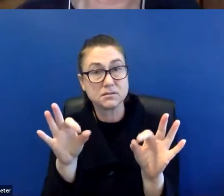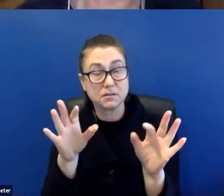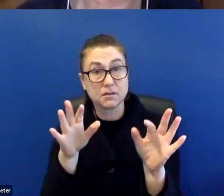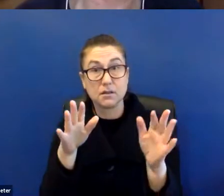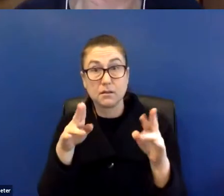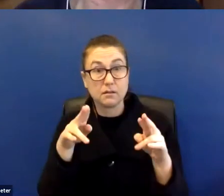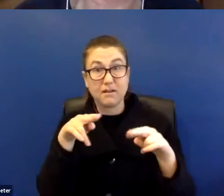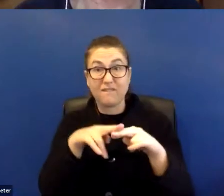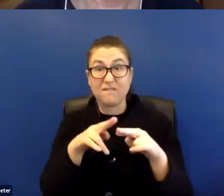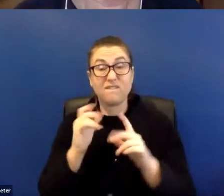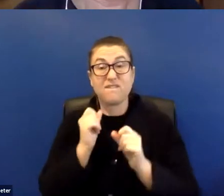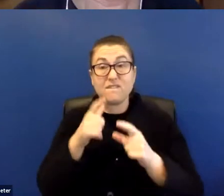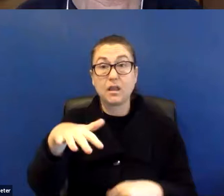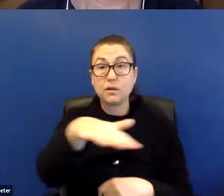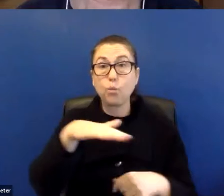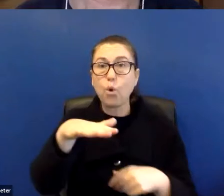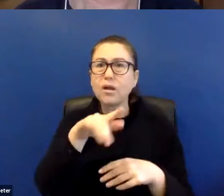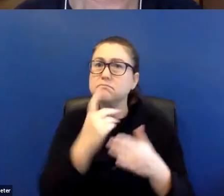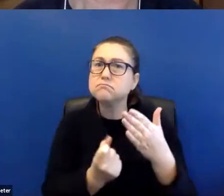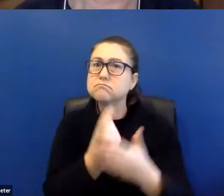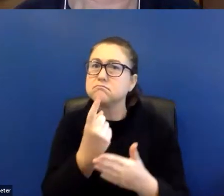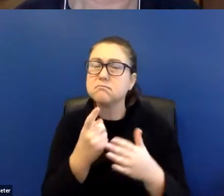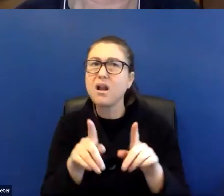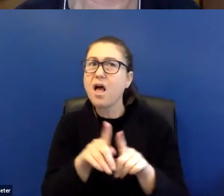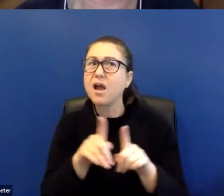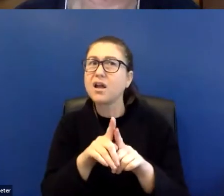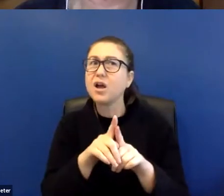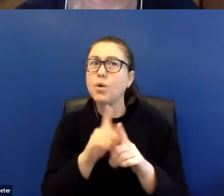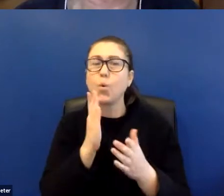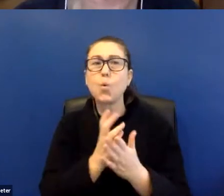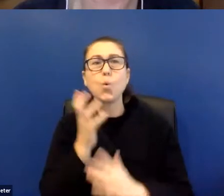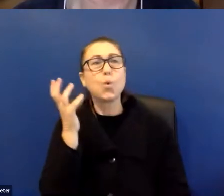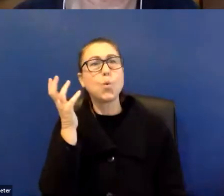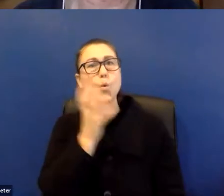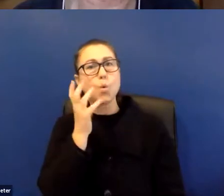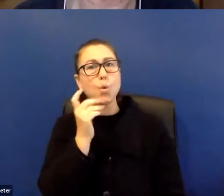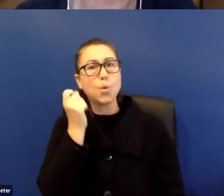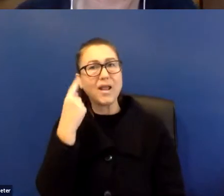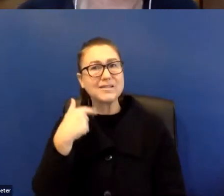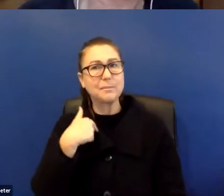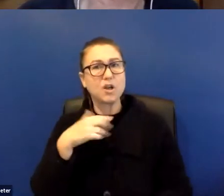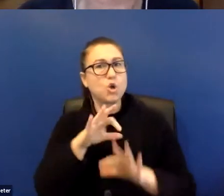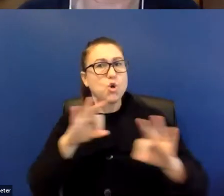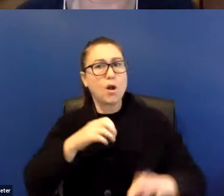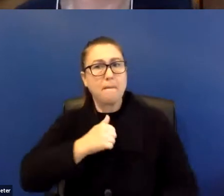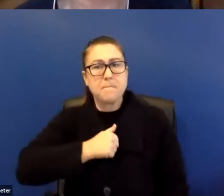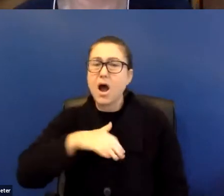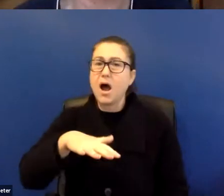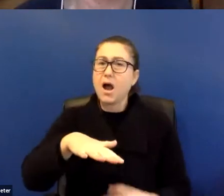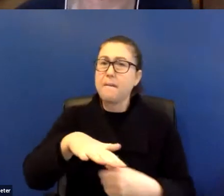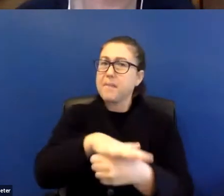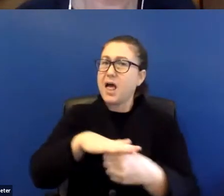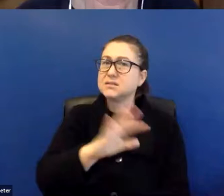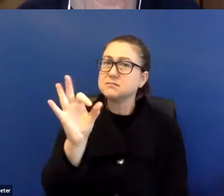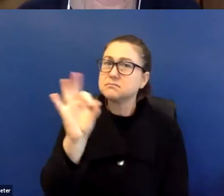work situations that you do have this heightened sense of awareness when you're out of place. And you see things and you notice